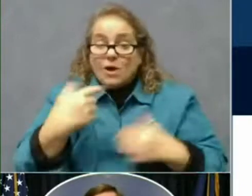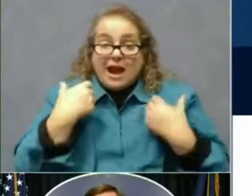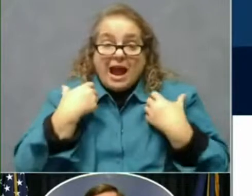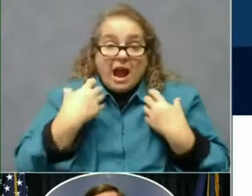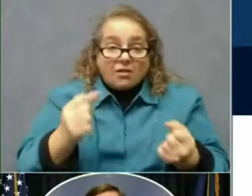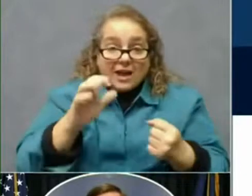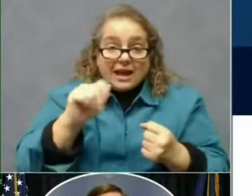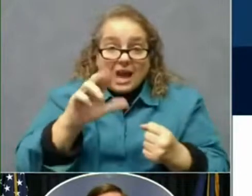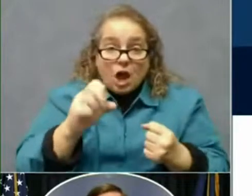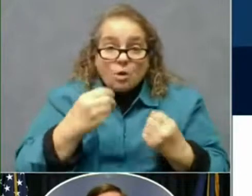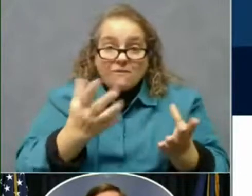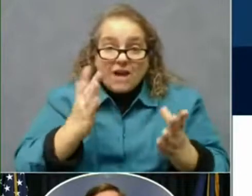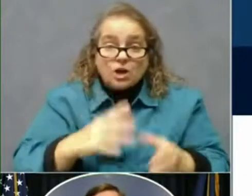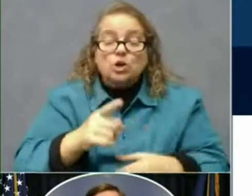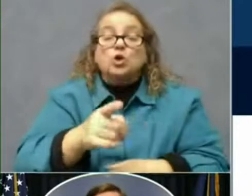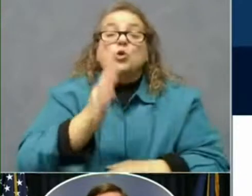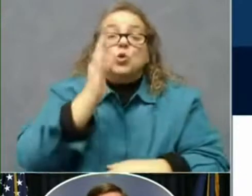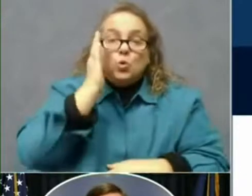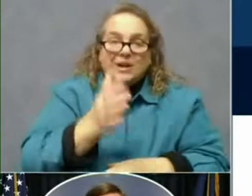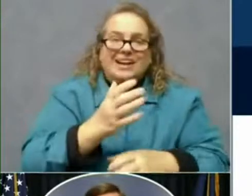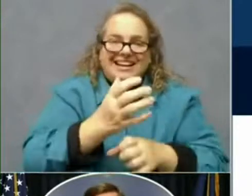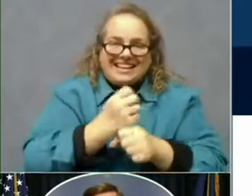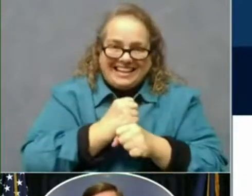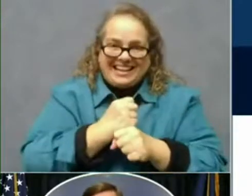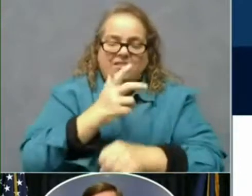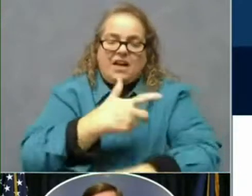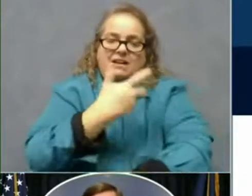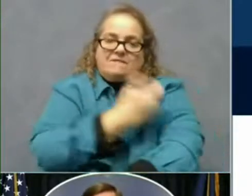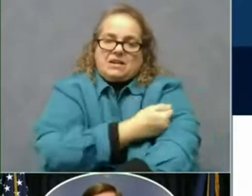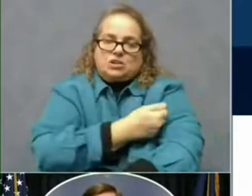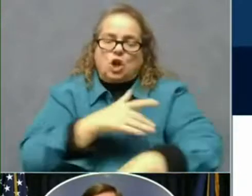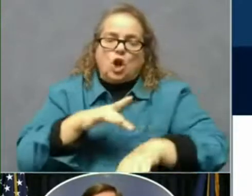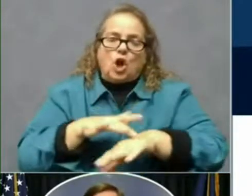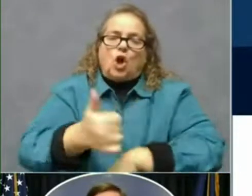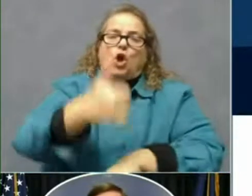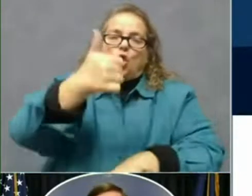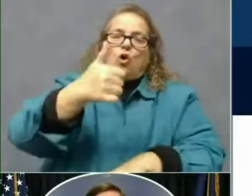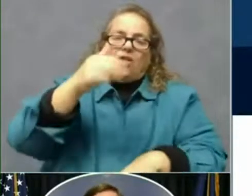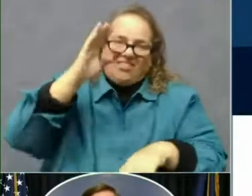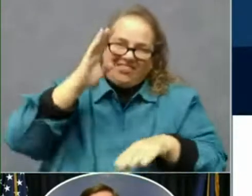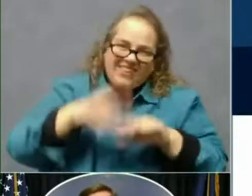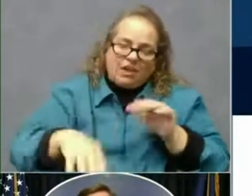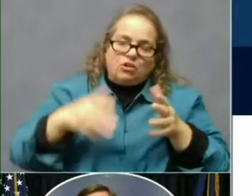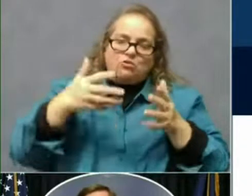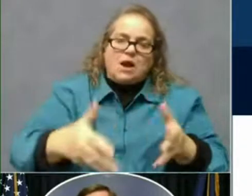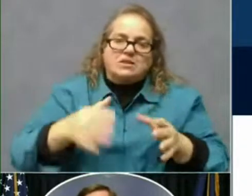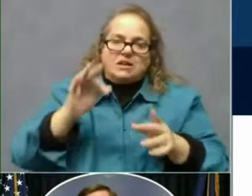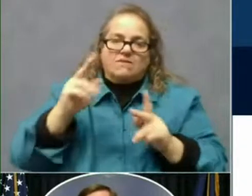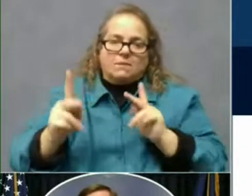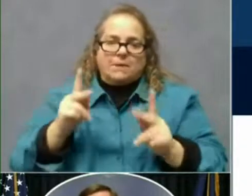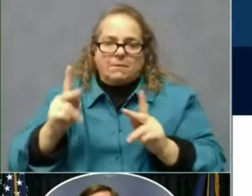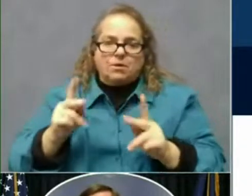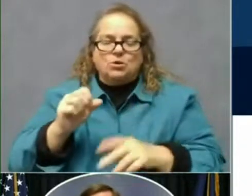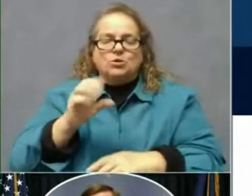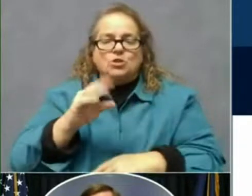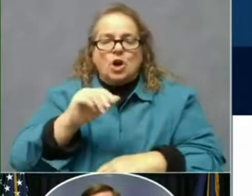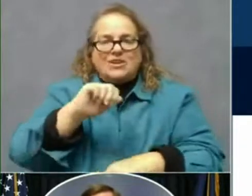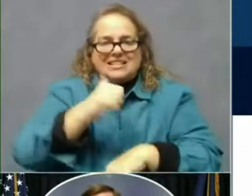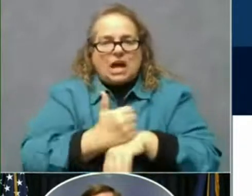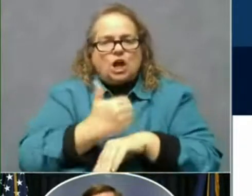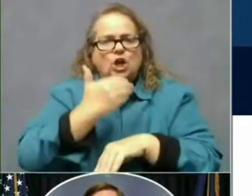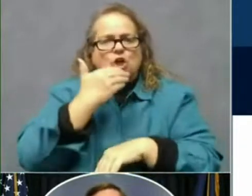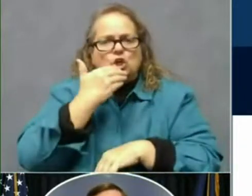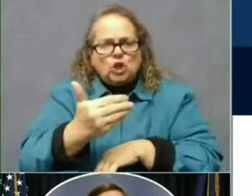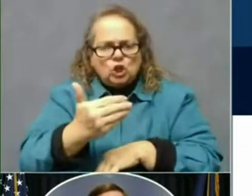going to get this vaccine so much earlier than the rest of the population. So we really need you to set a good example on the patient's